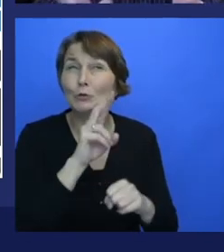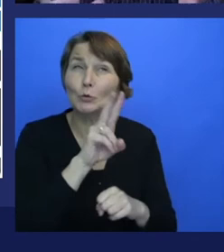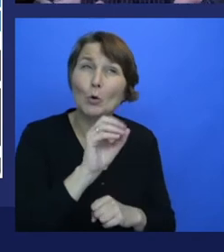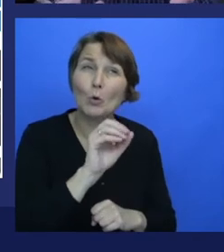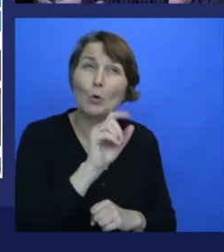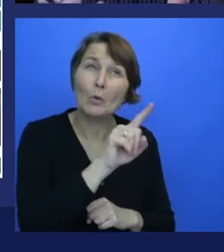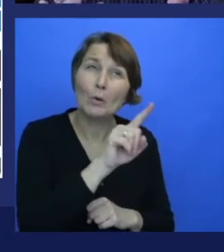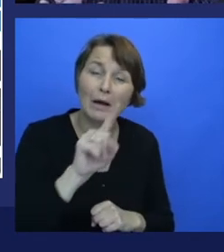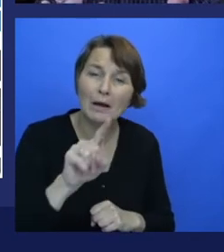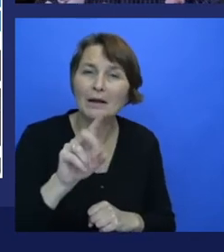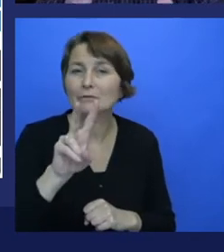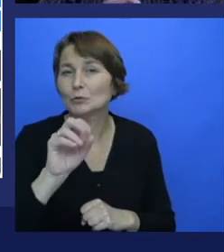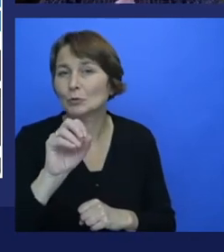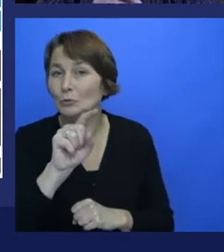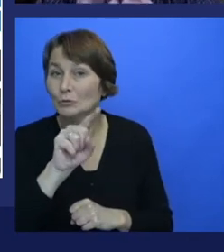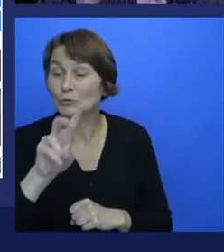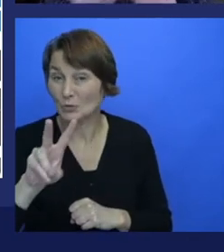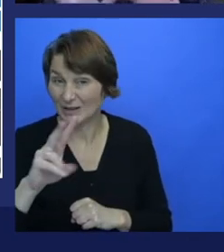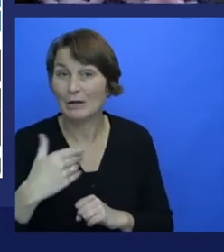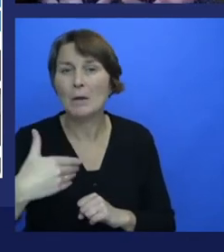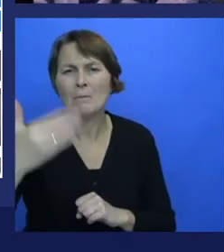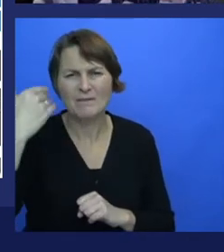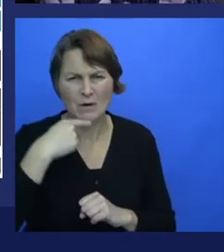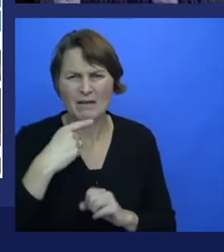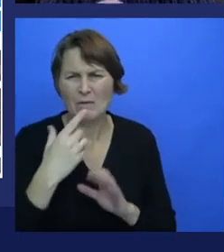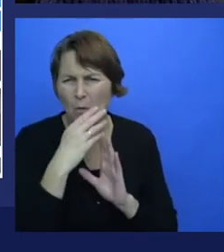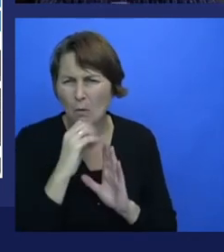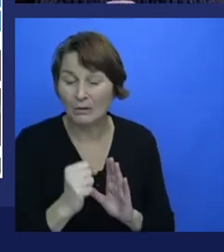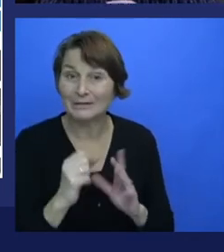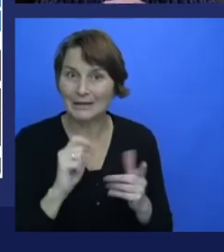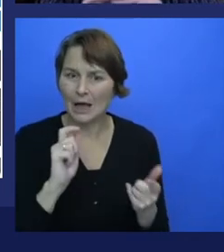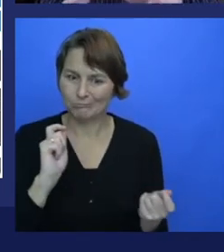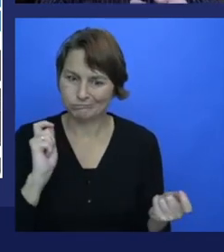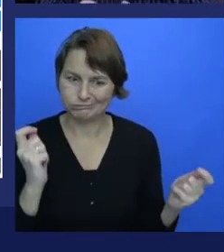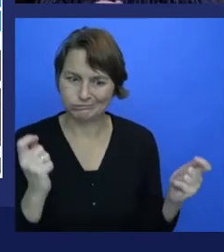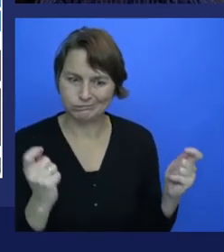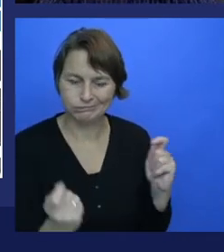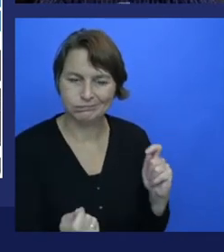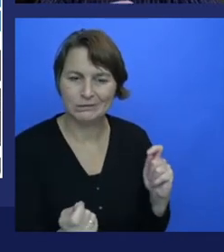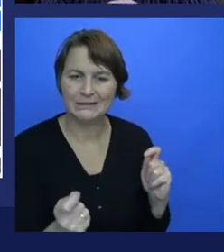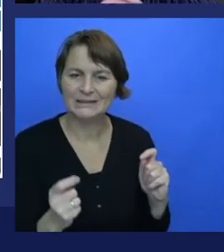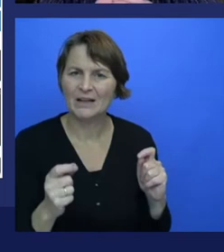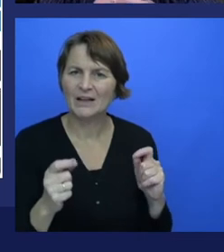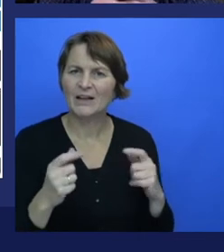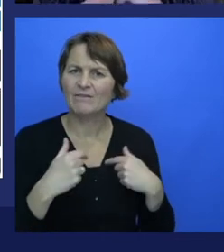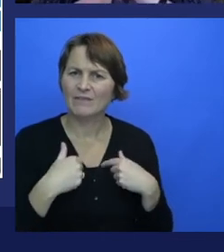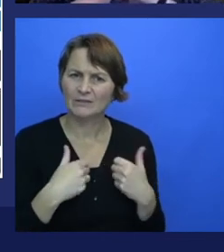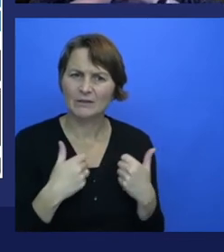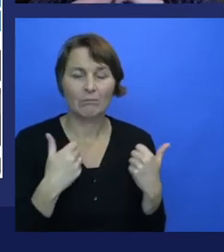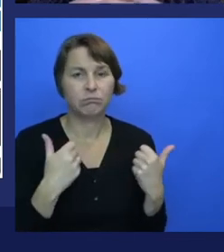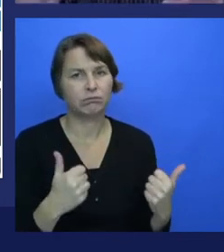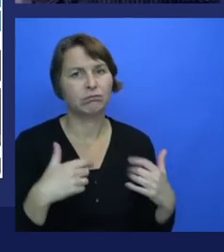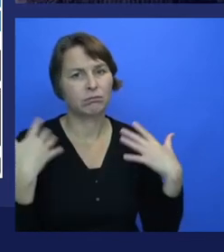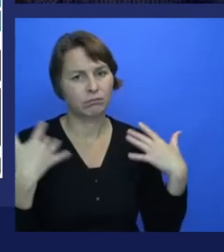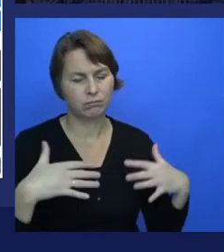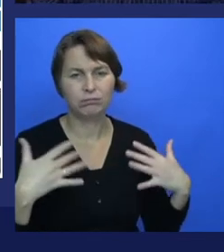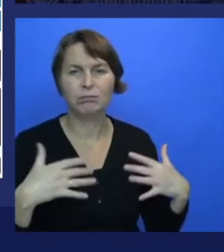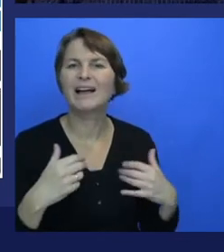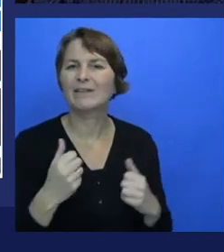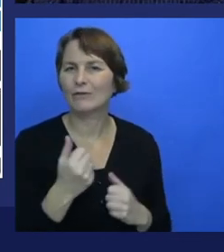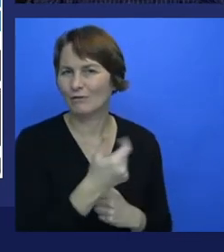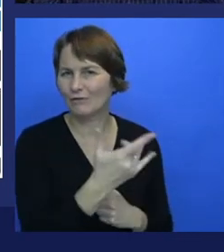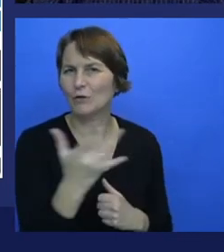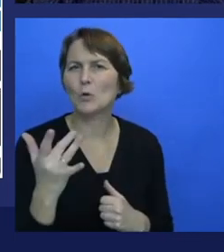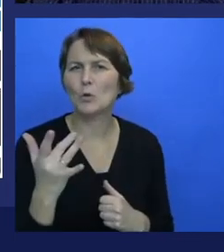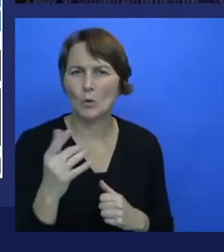models of those original concepts of Hinton. And I don't want to put this all on to Jeffrey Hinton. I think he's an extraordinary man. But there are a number of extraordinary